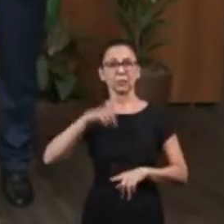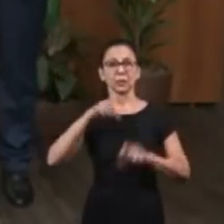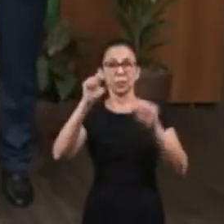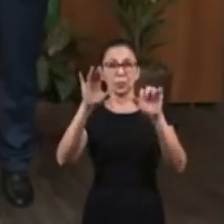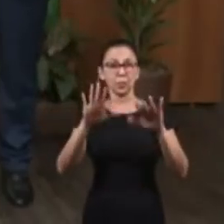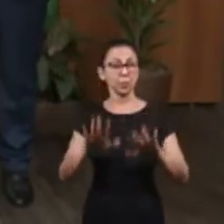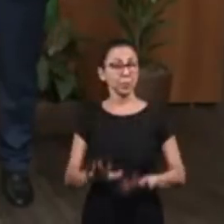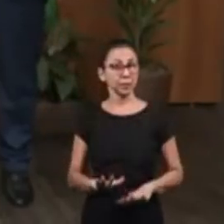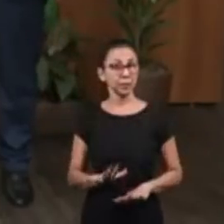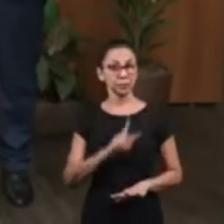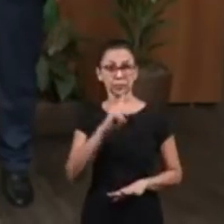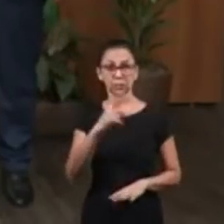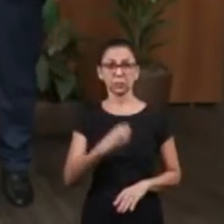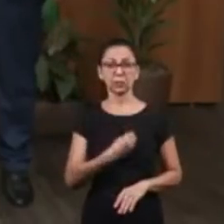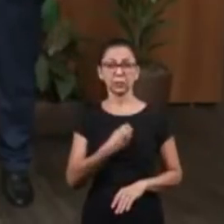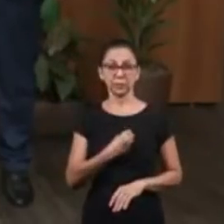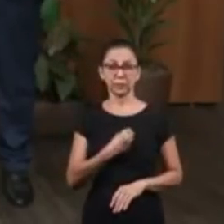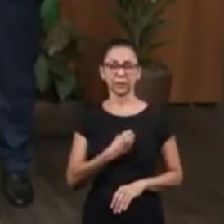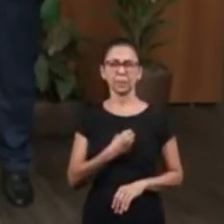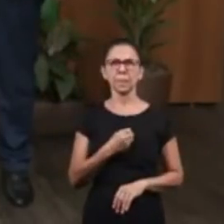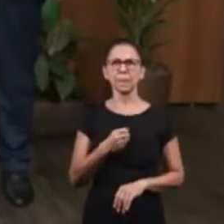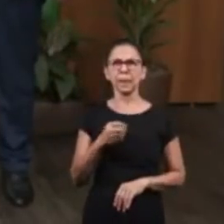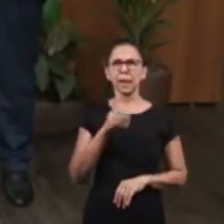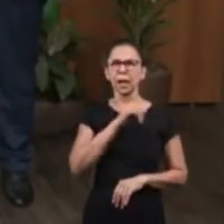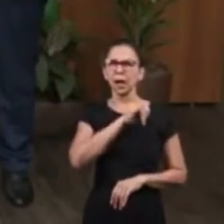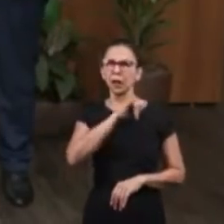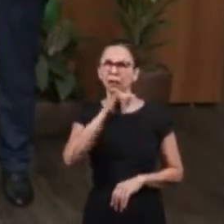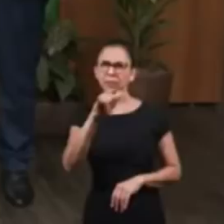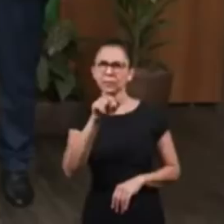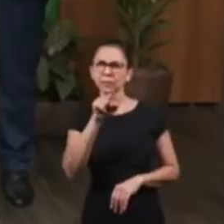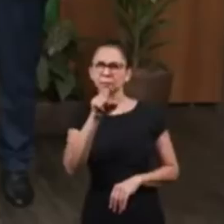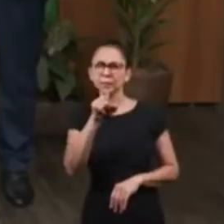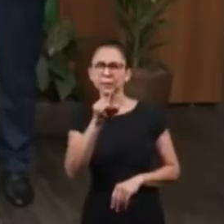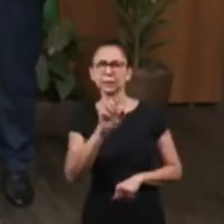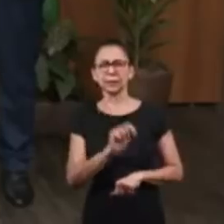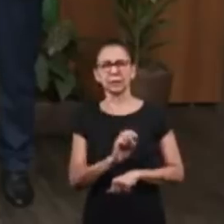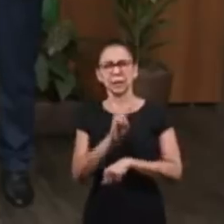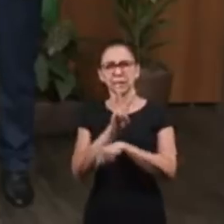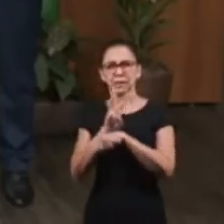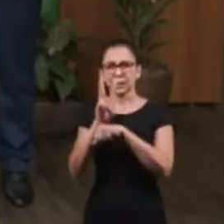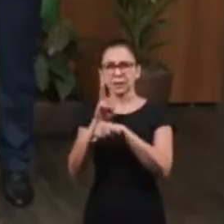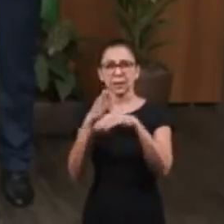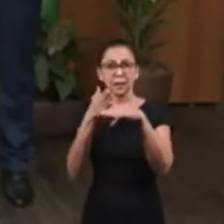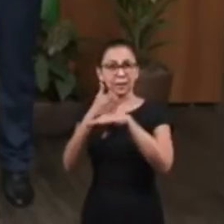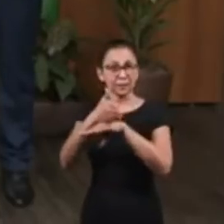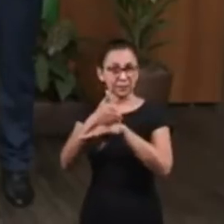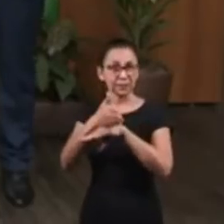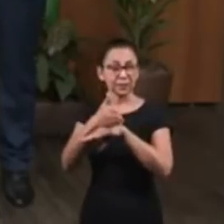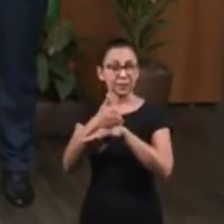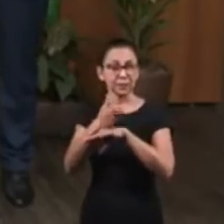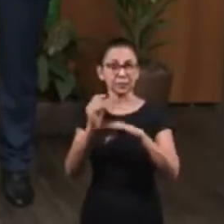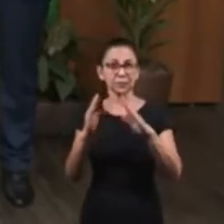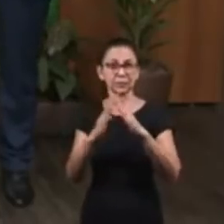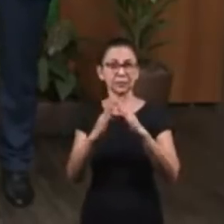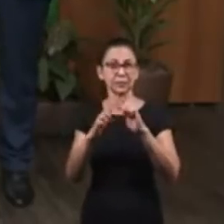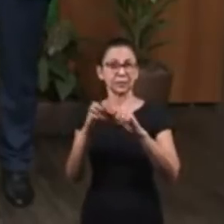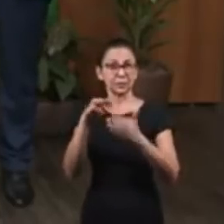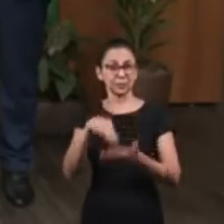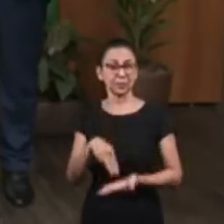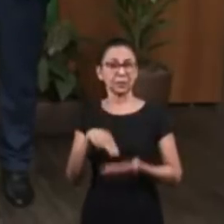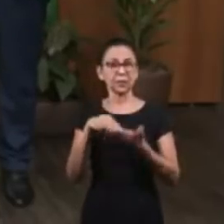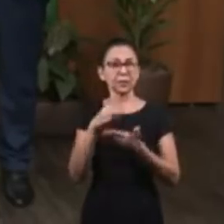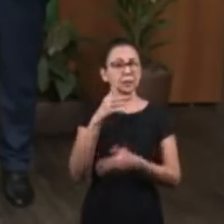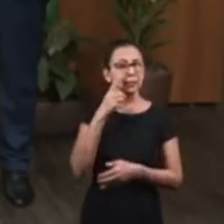I would like to inform you who are watching us that by accessing the Maranatha Christian Church's website,